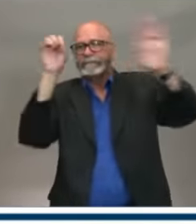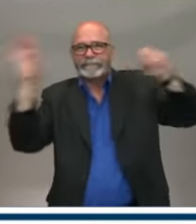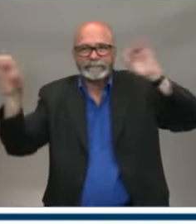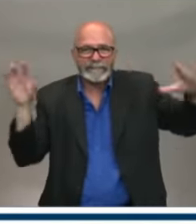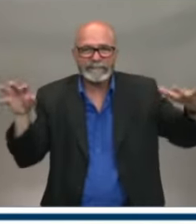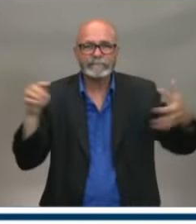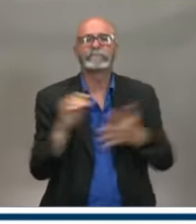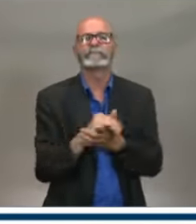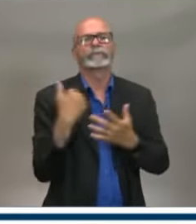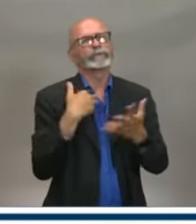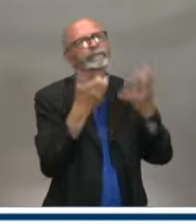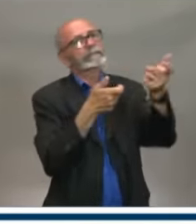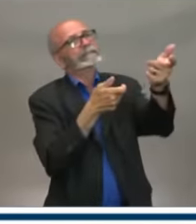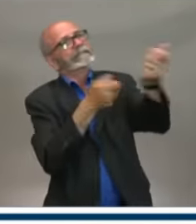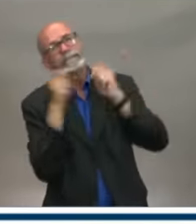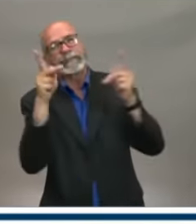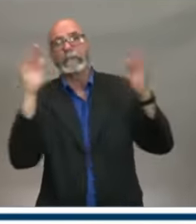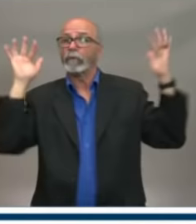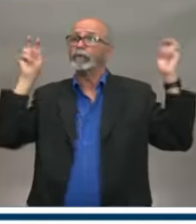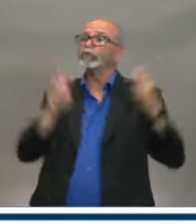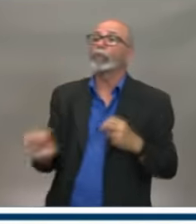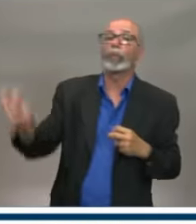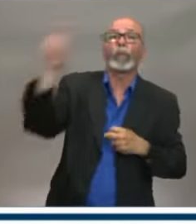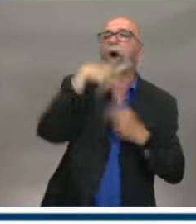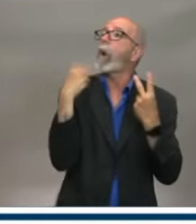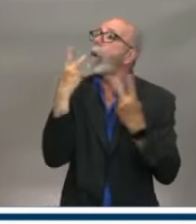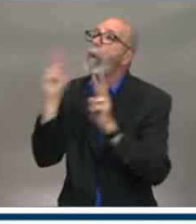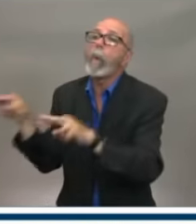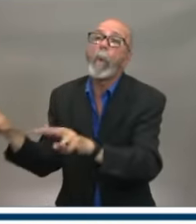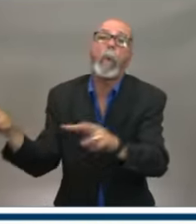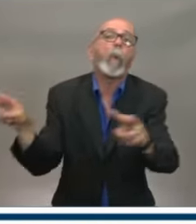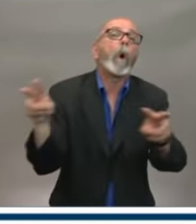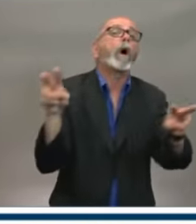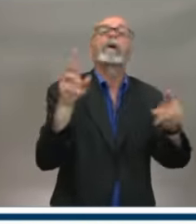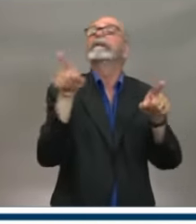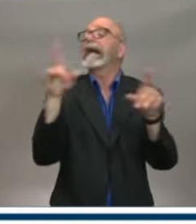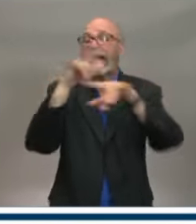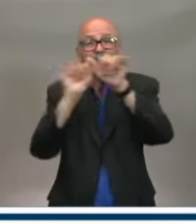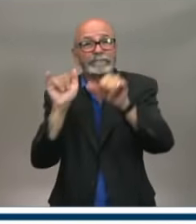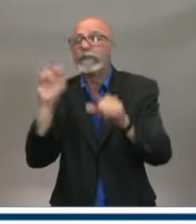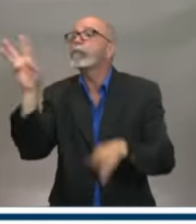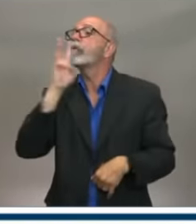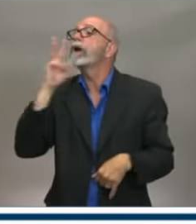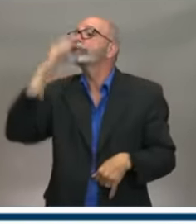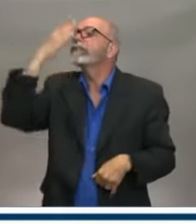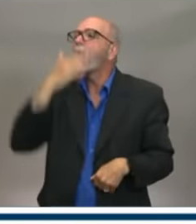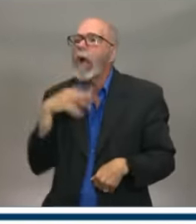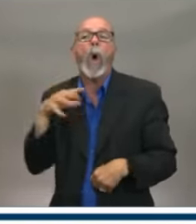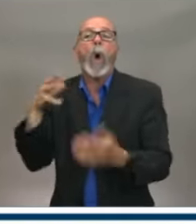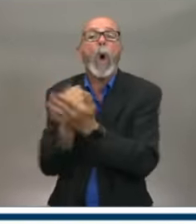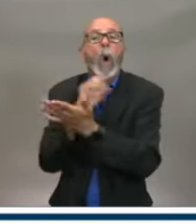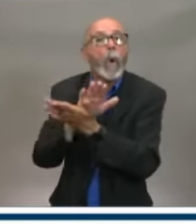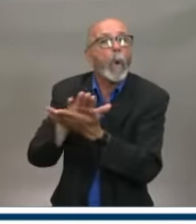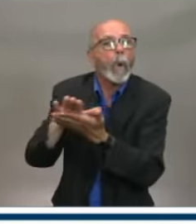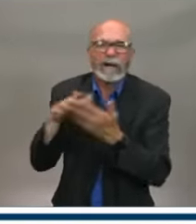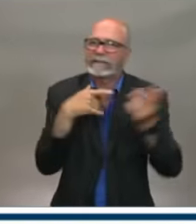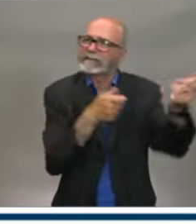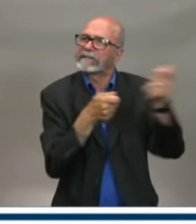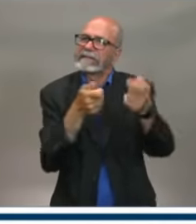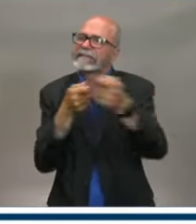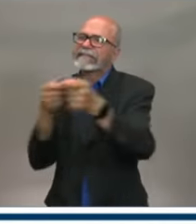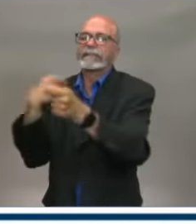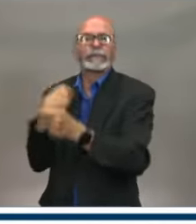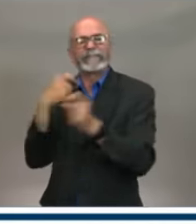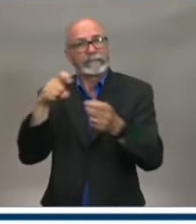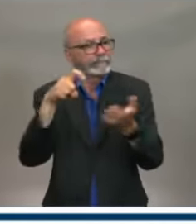tourism. Same with our waterfronts, those kinds of investments. And then we've been able to and will have to repair some of